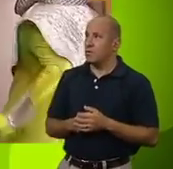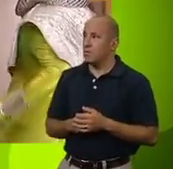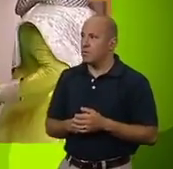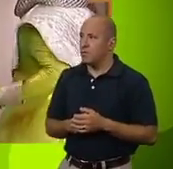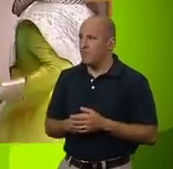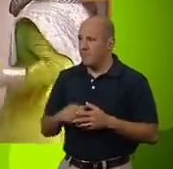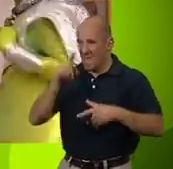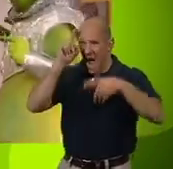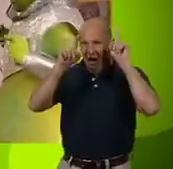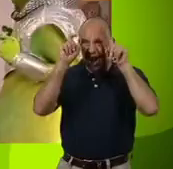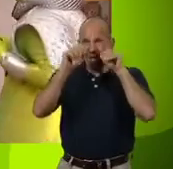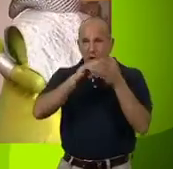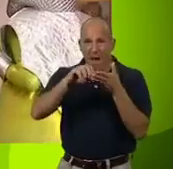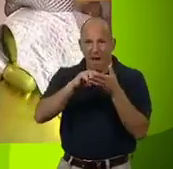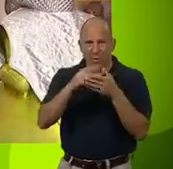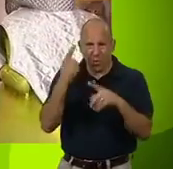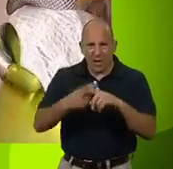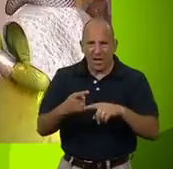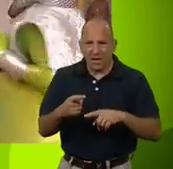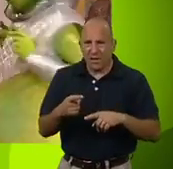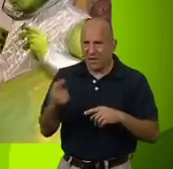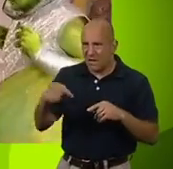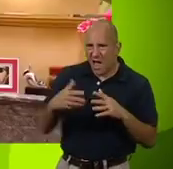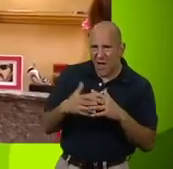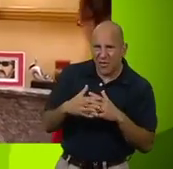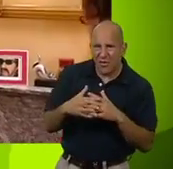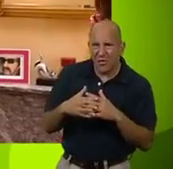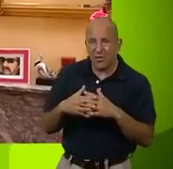It's a bit alien grams. That was quick. How's your game? We're just glad you're here.